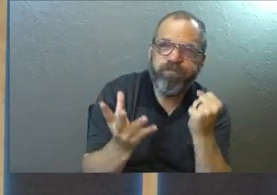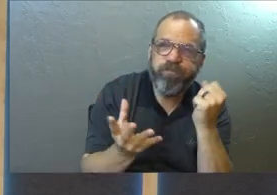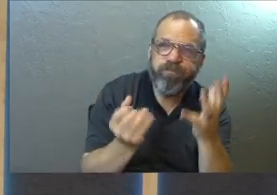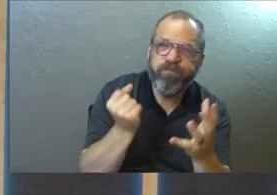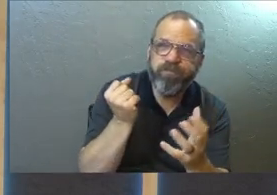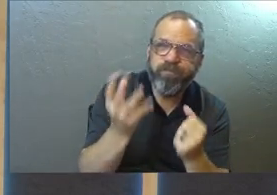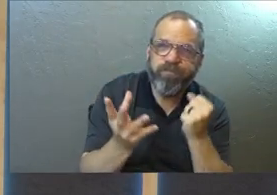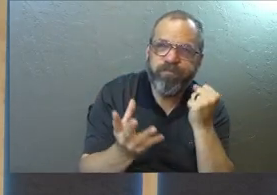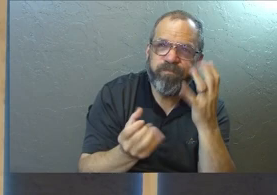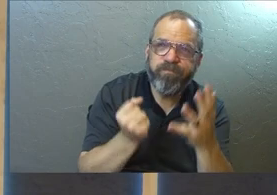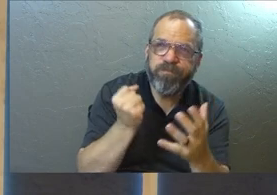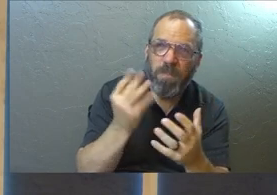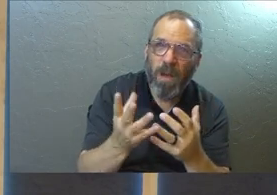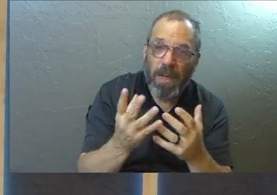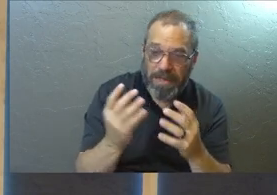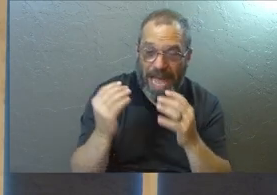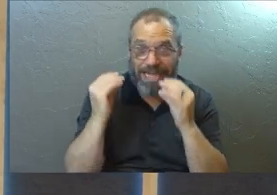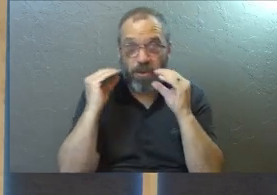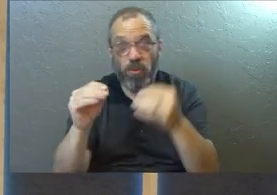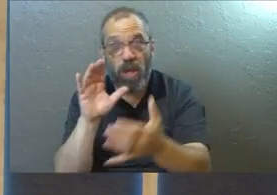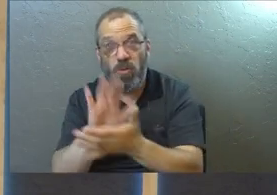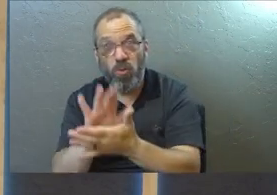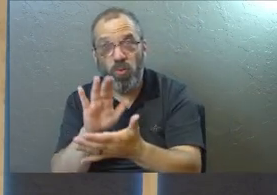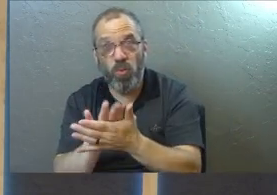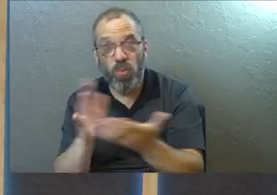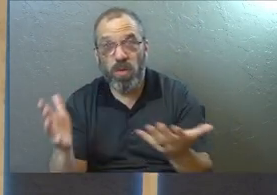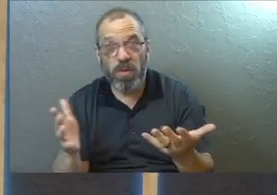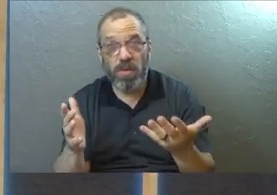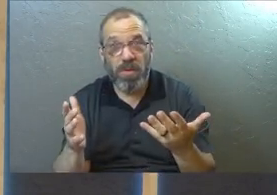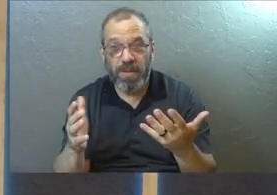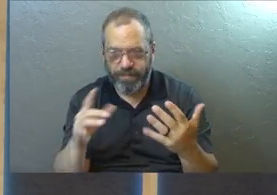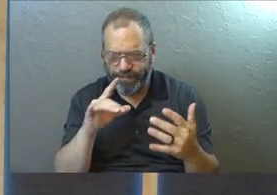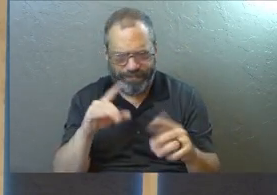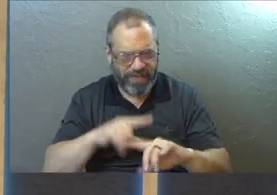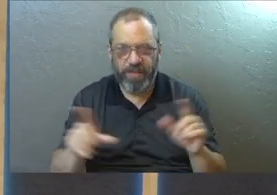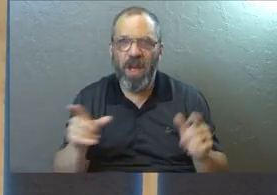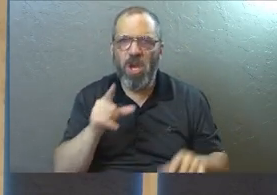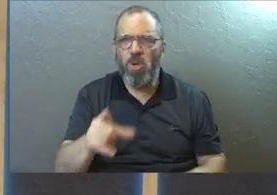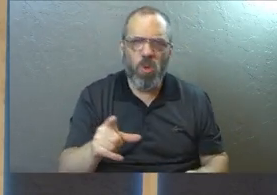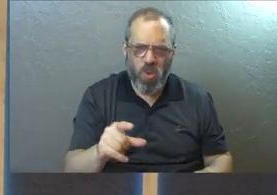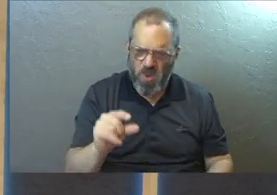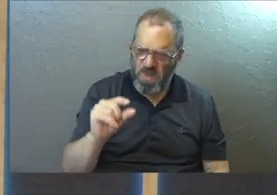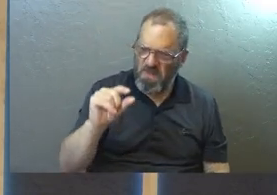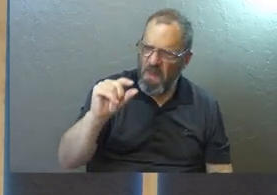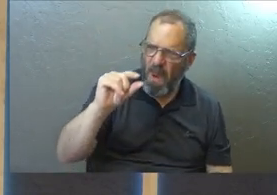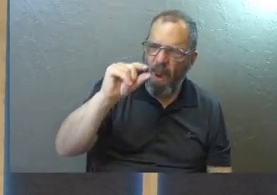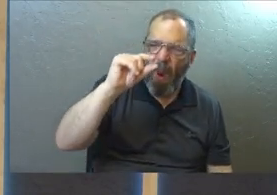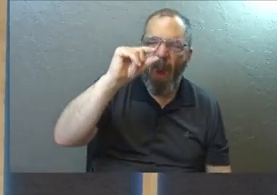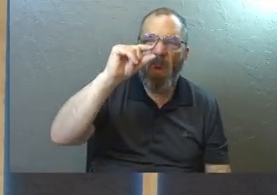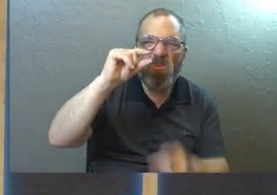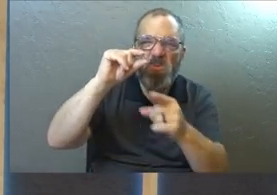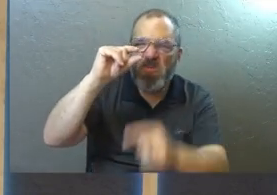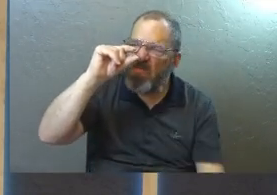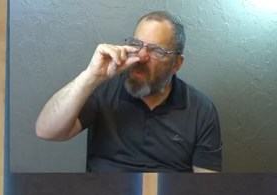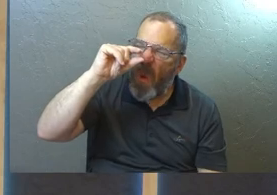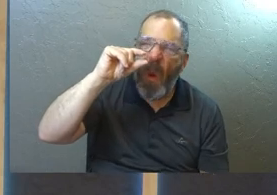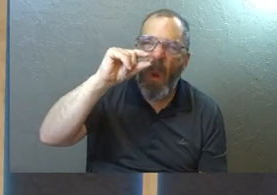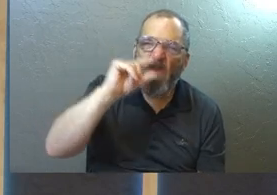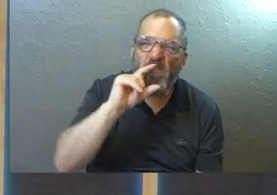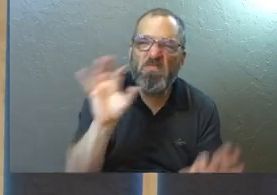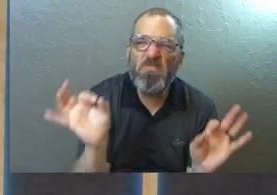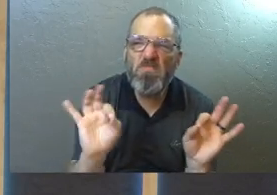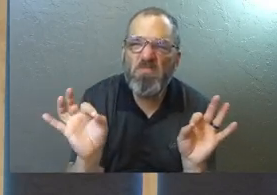And that goes against everything that you've been taught in school. The idea that you are small in this universe, you are